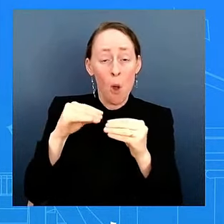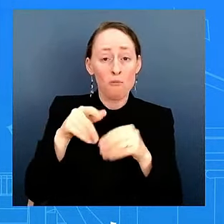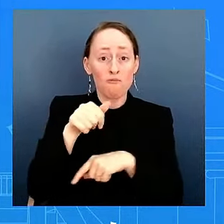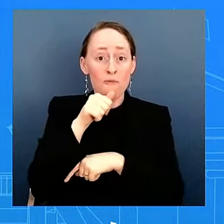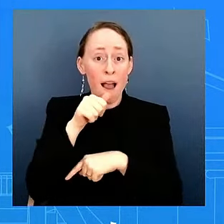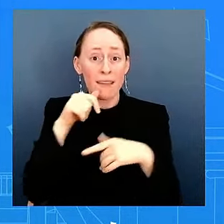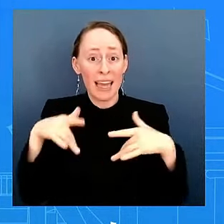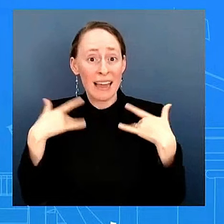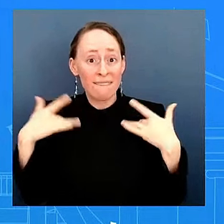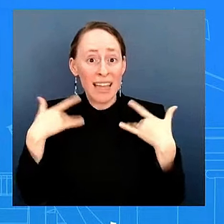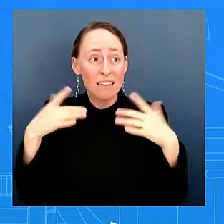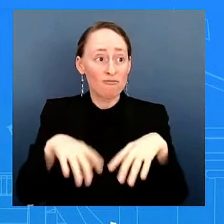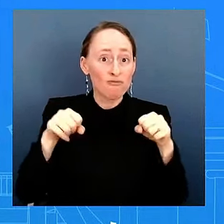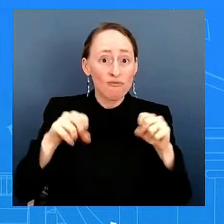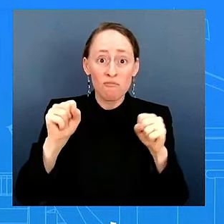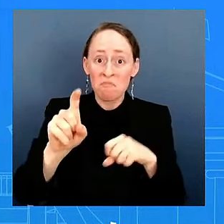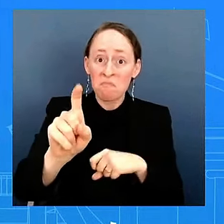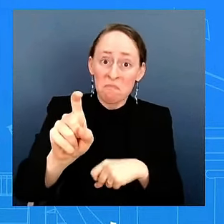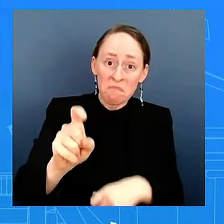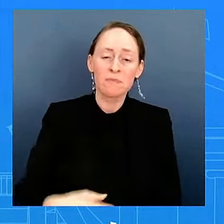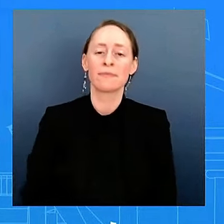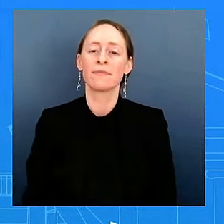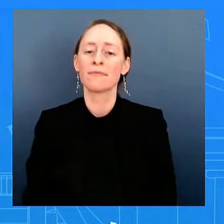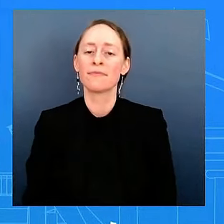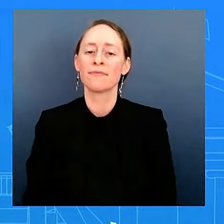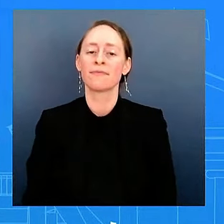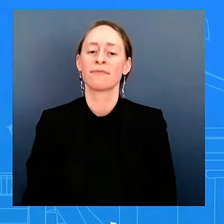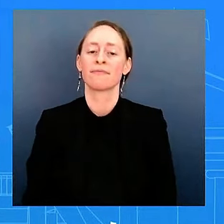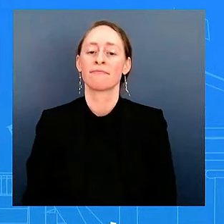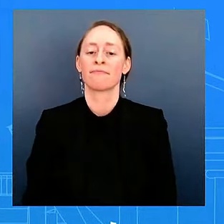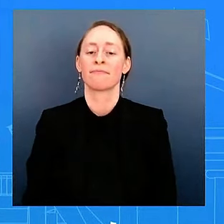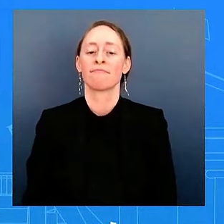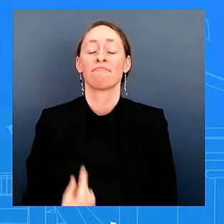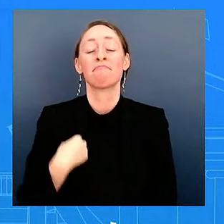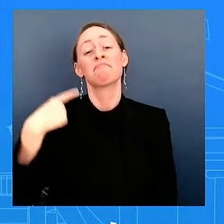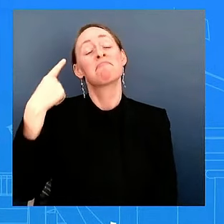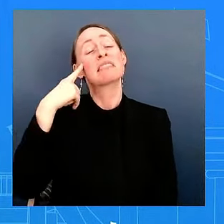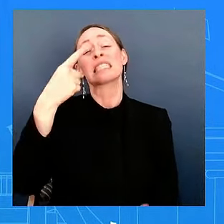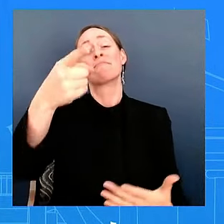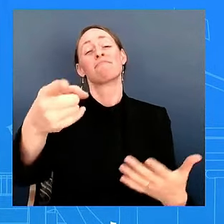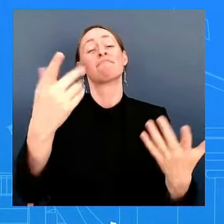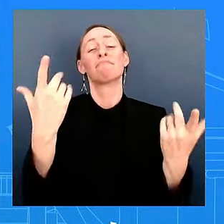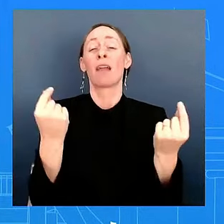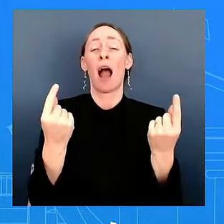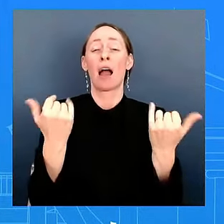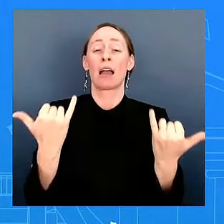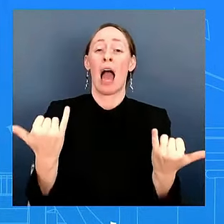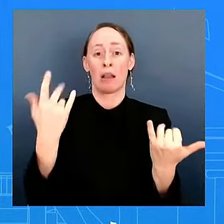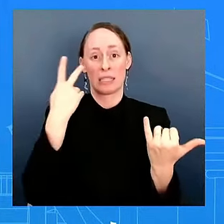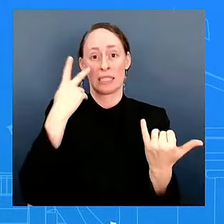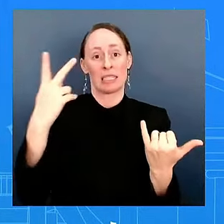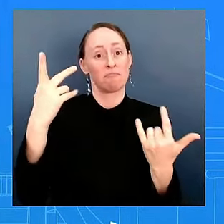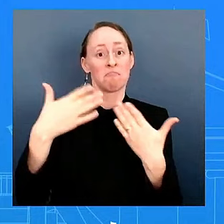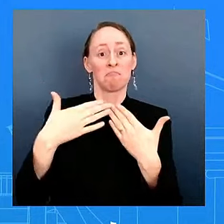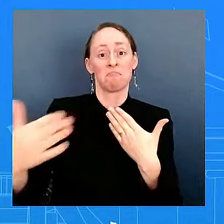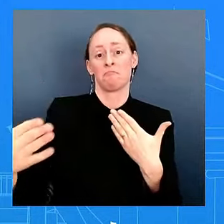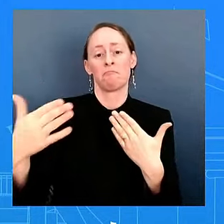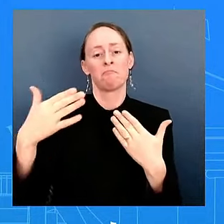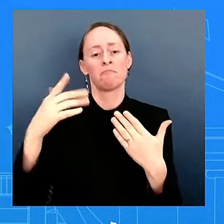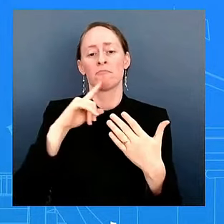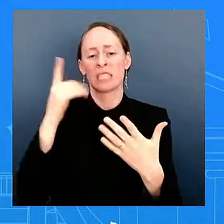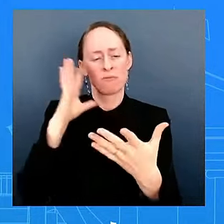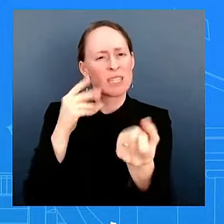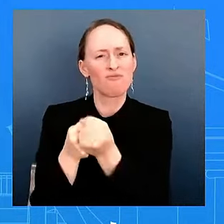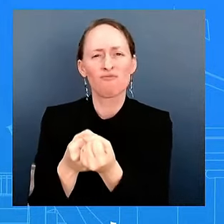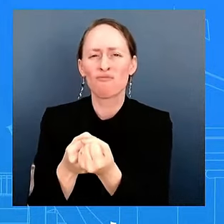what you can expect is the President is going to be as supportive as he can to the Vice President.